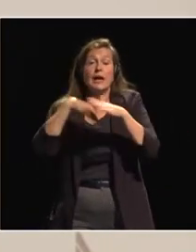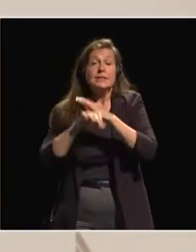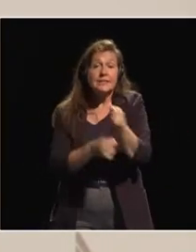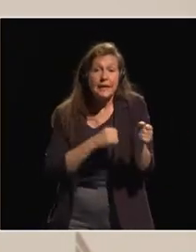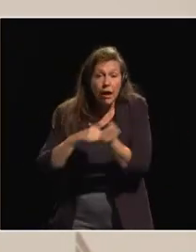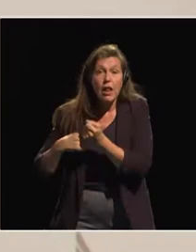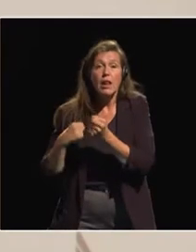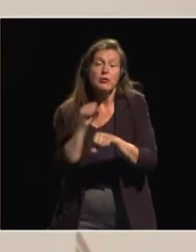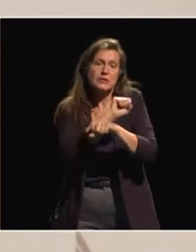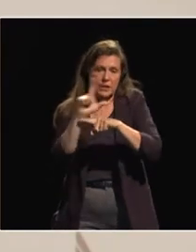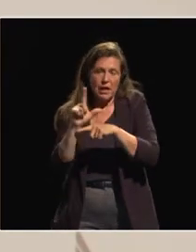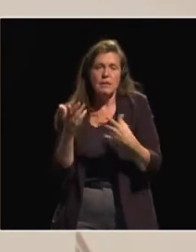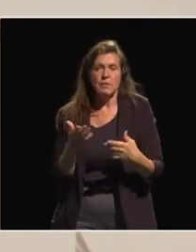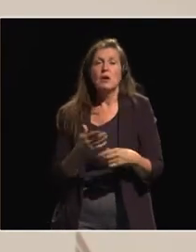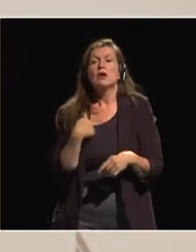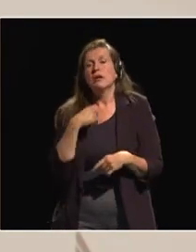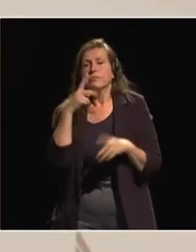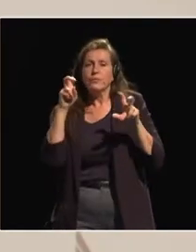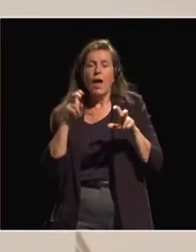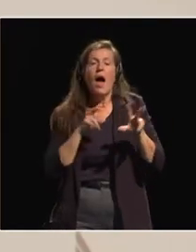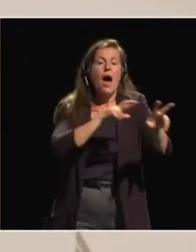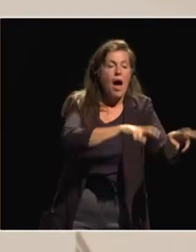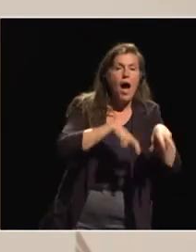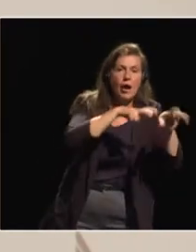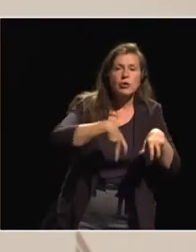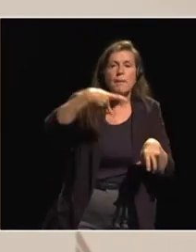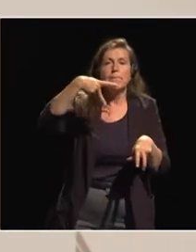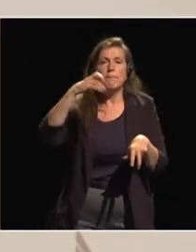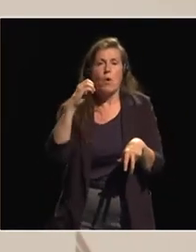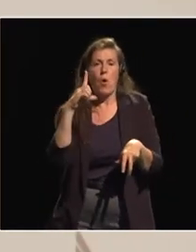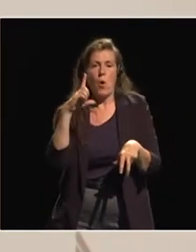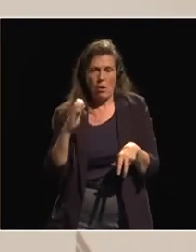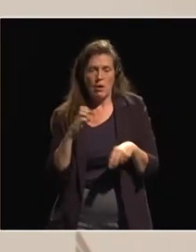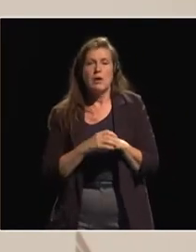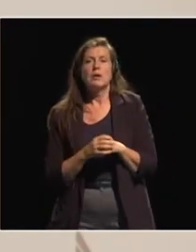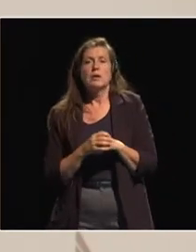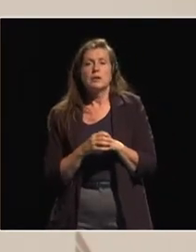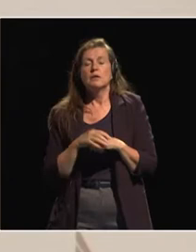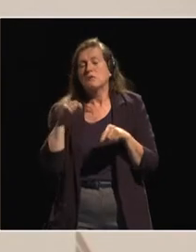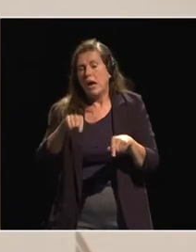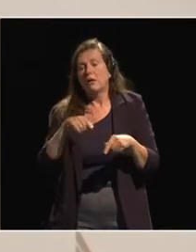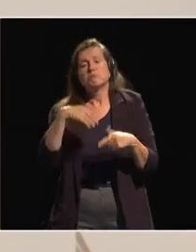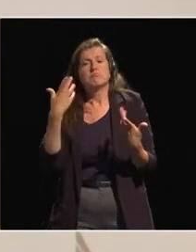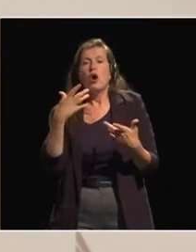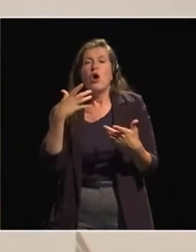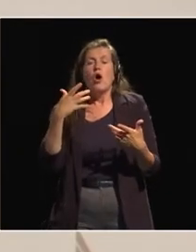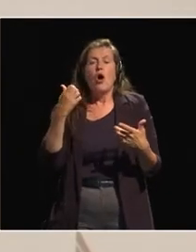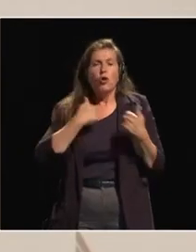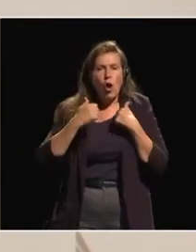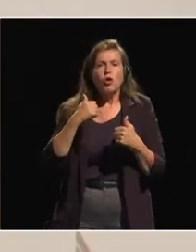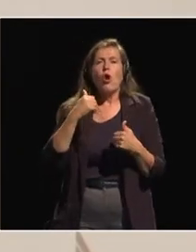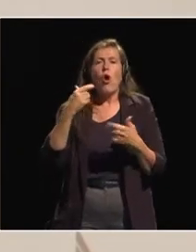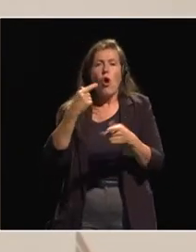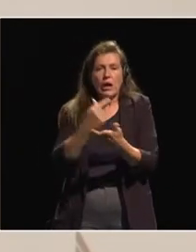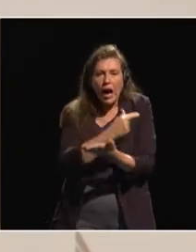we call it the agro-pol, three of them. And many other in Congo, Ghana, and